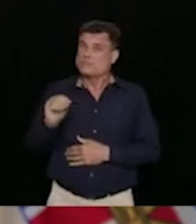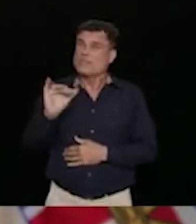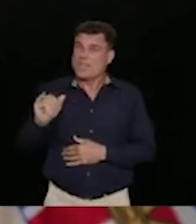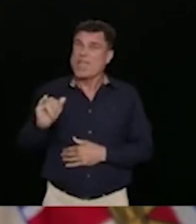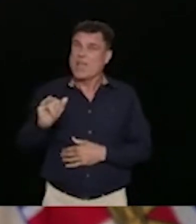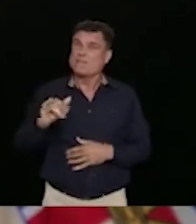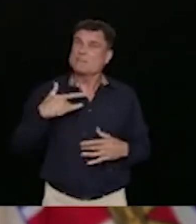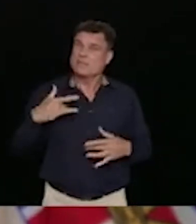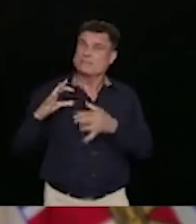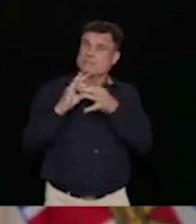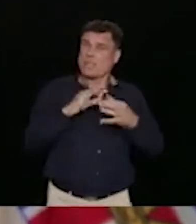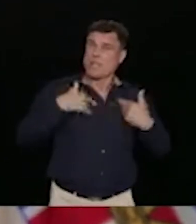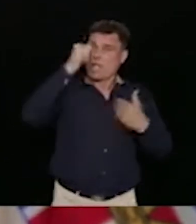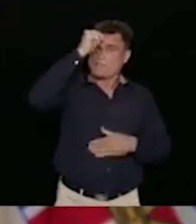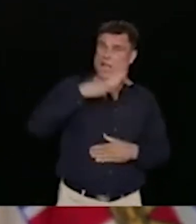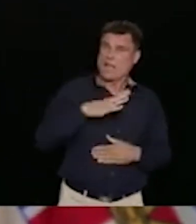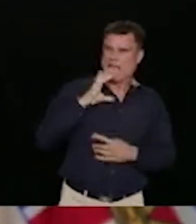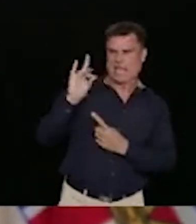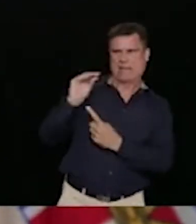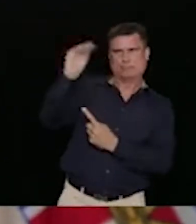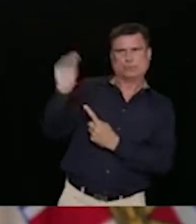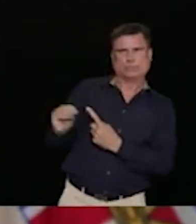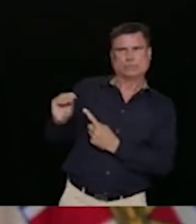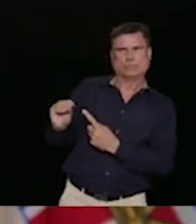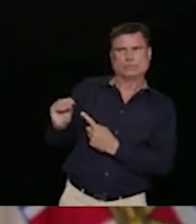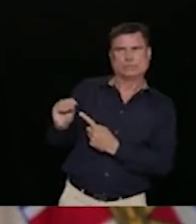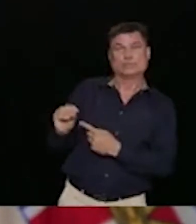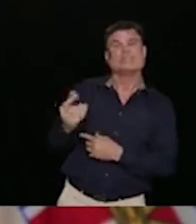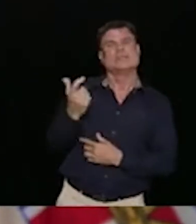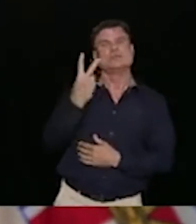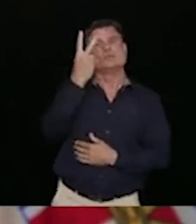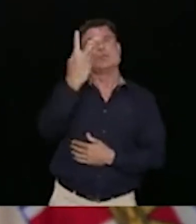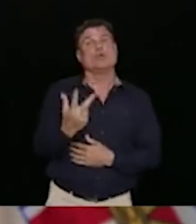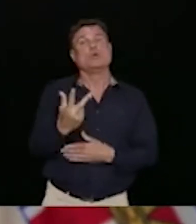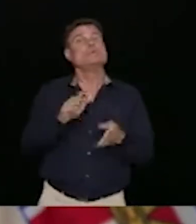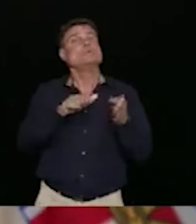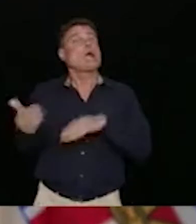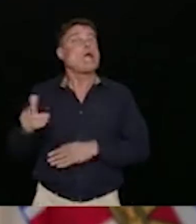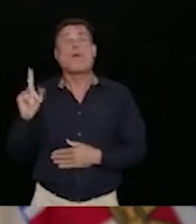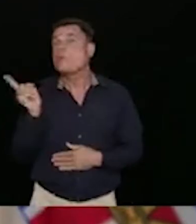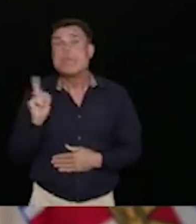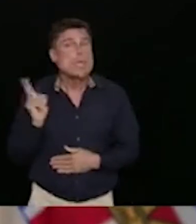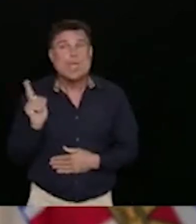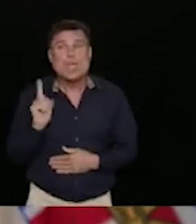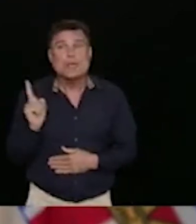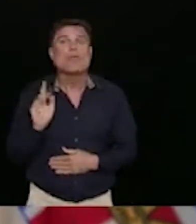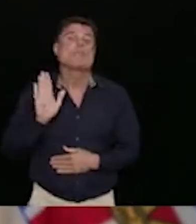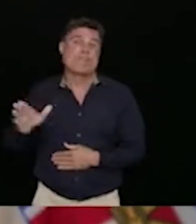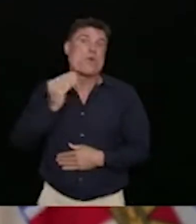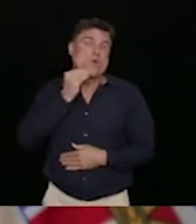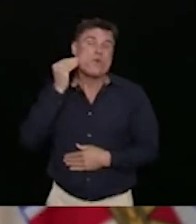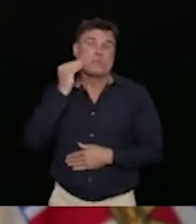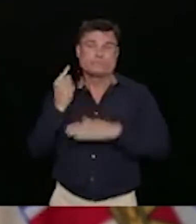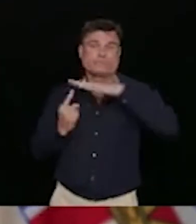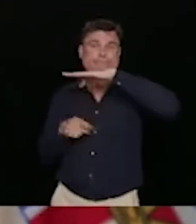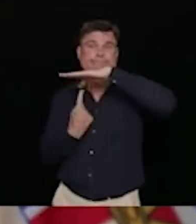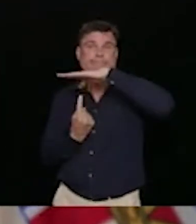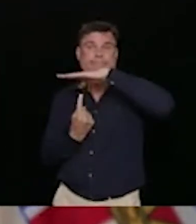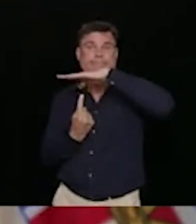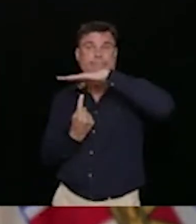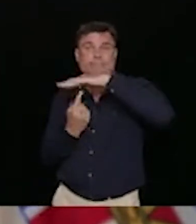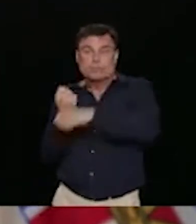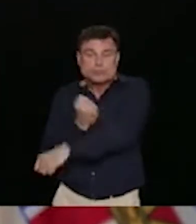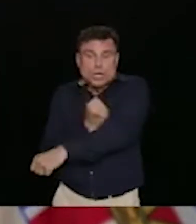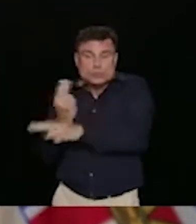Two-thirds of people died in their own home. And we know from the conversations we've had with family, with friends,